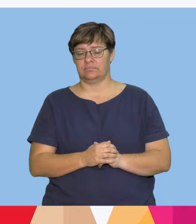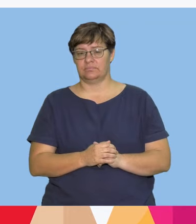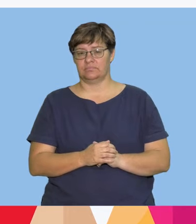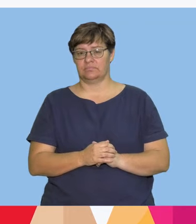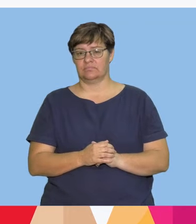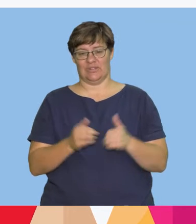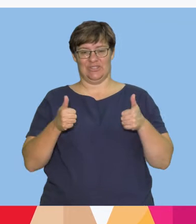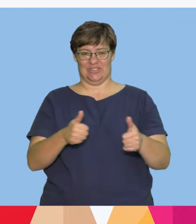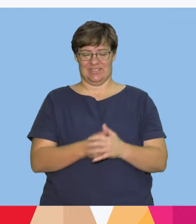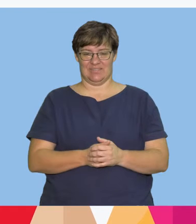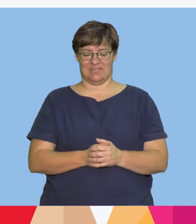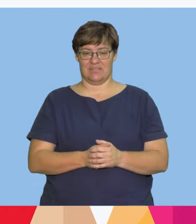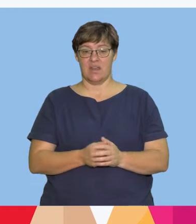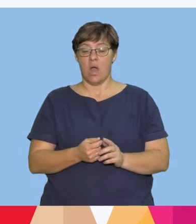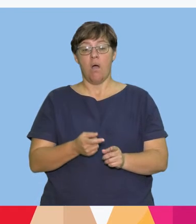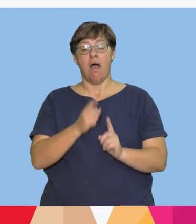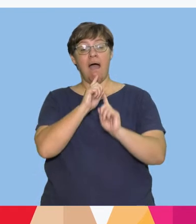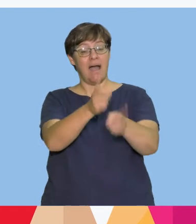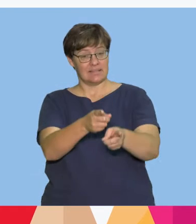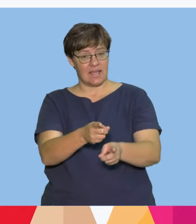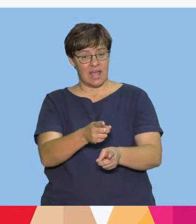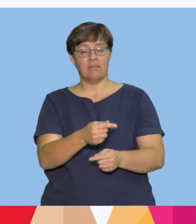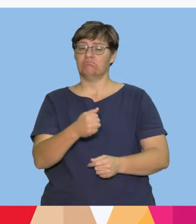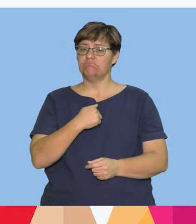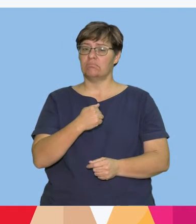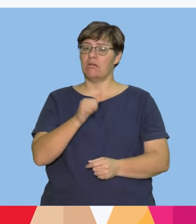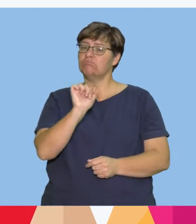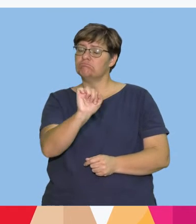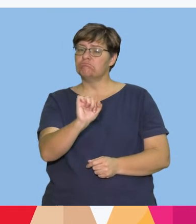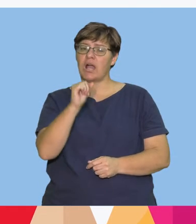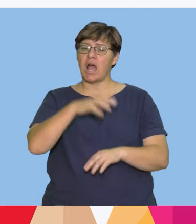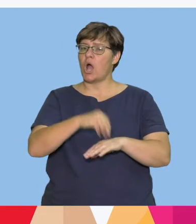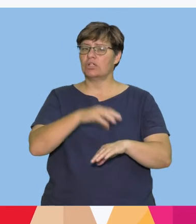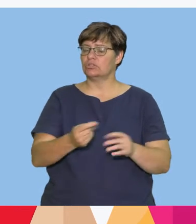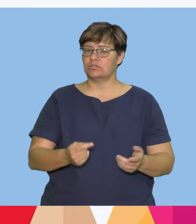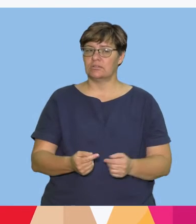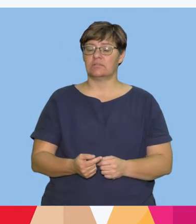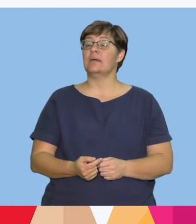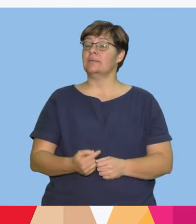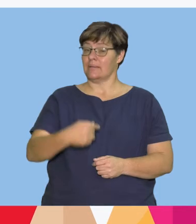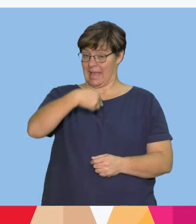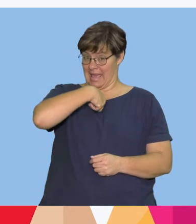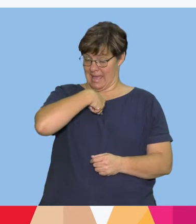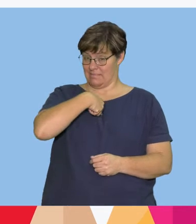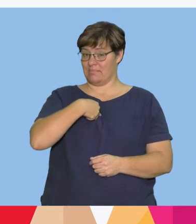Good. Now answer the question with your age. I am six years old.